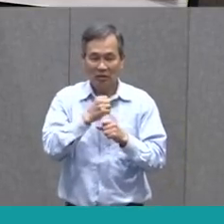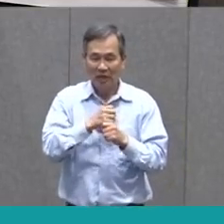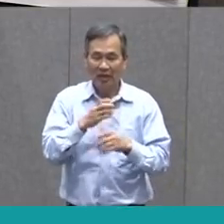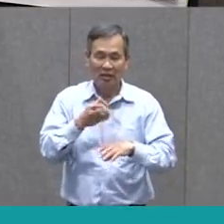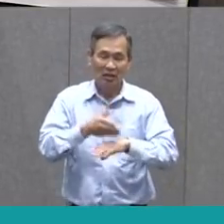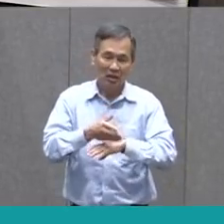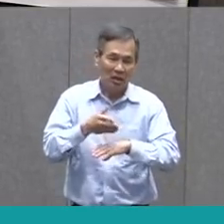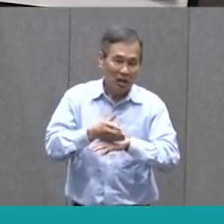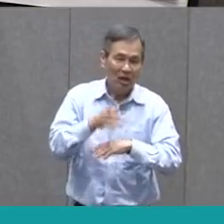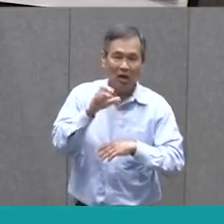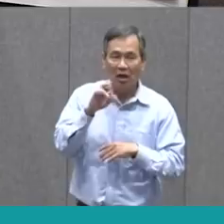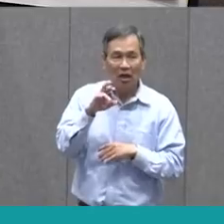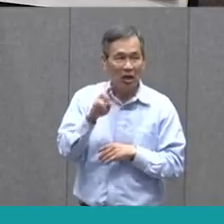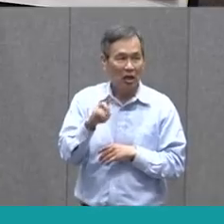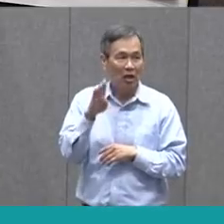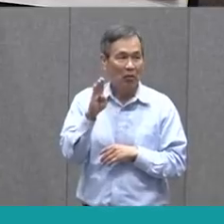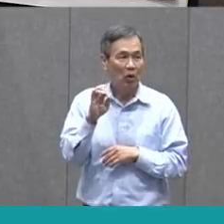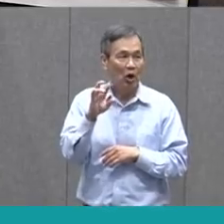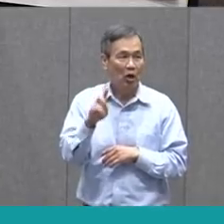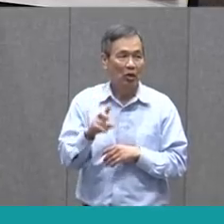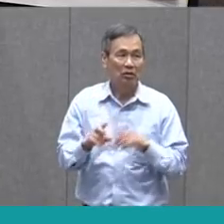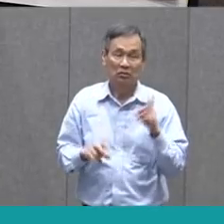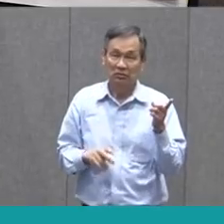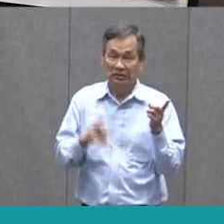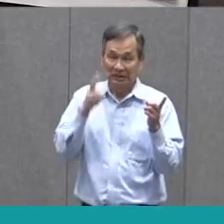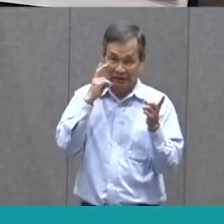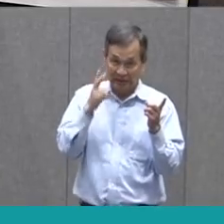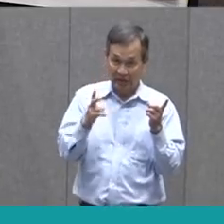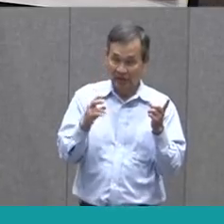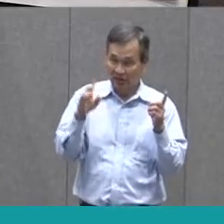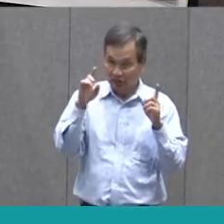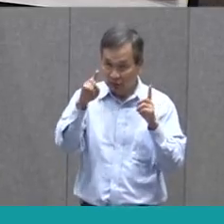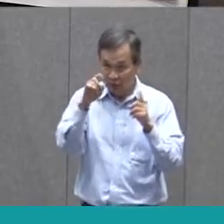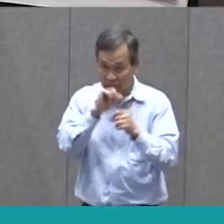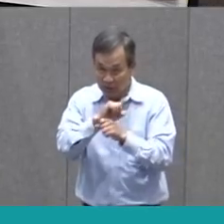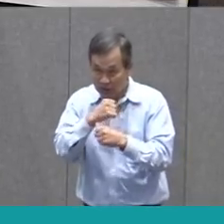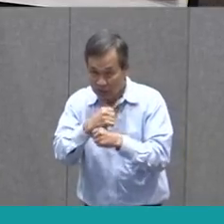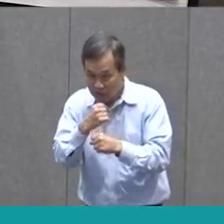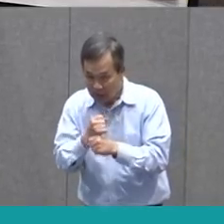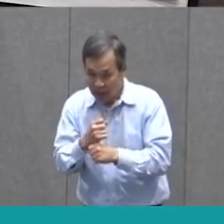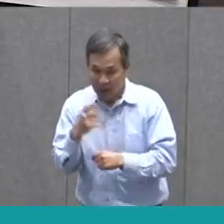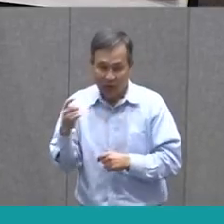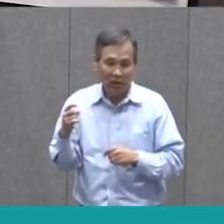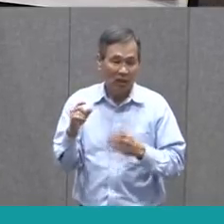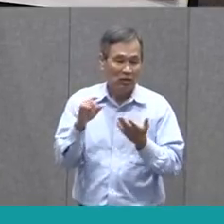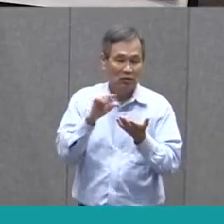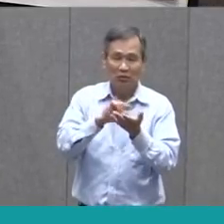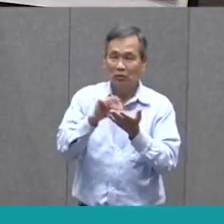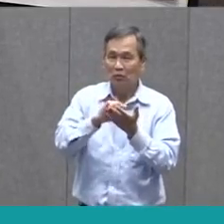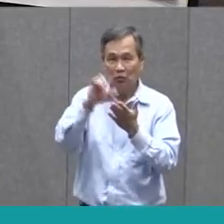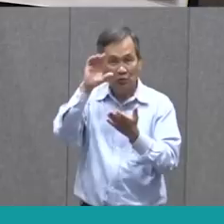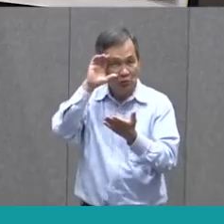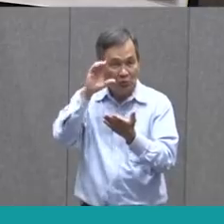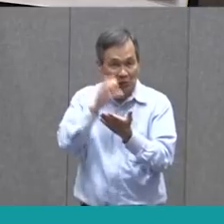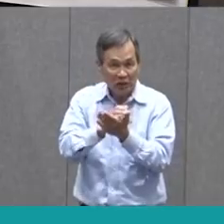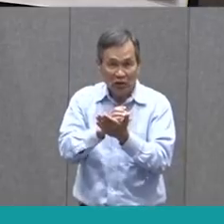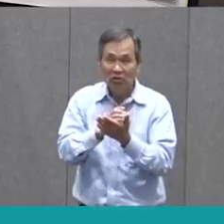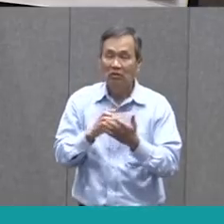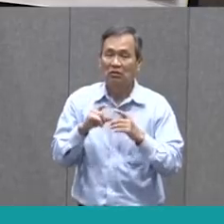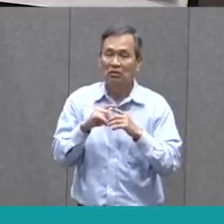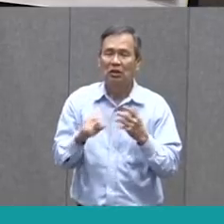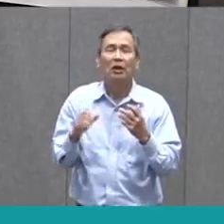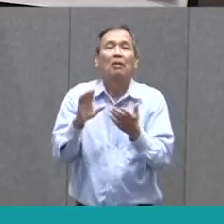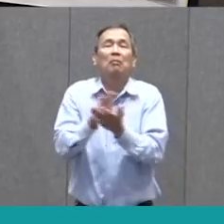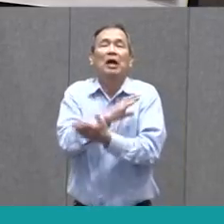cardboard, like I did. So go ahead and create one. You can glue some pictures on the front, and then put some